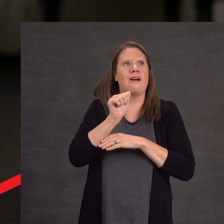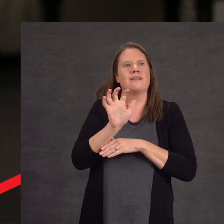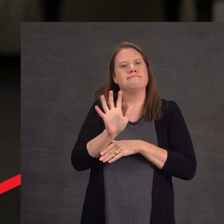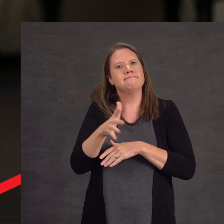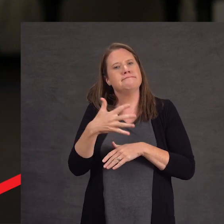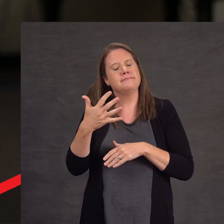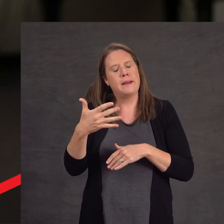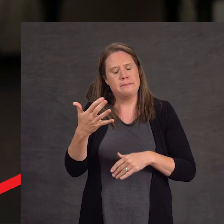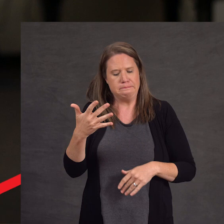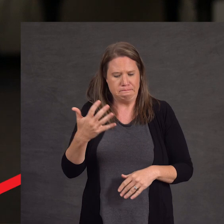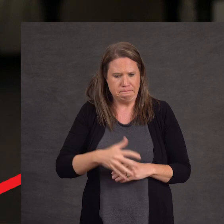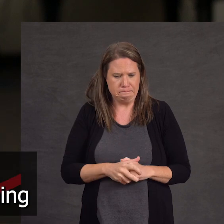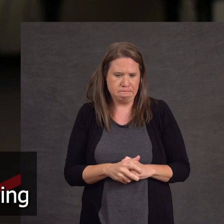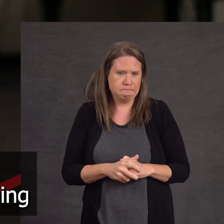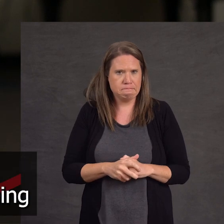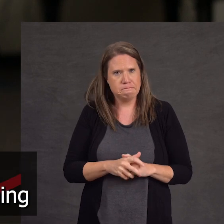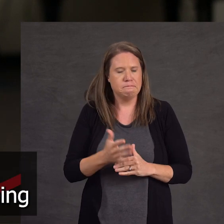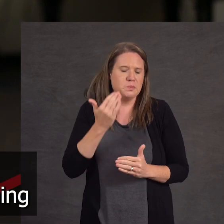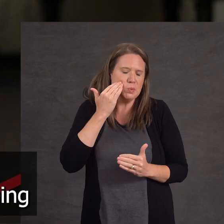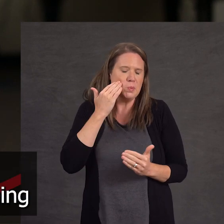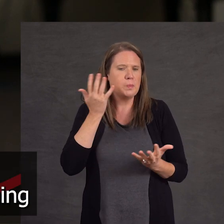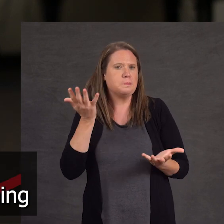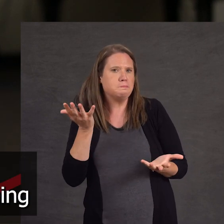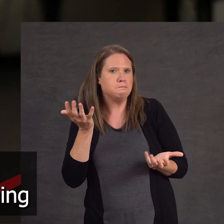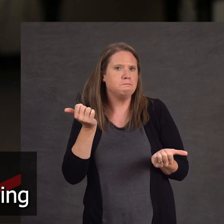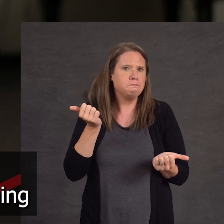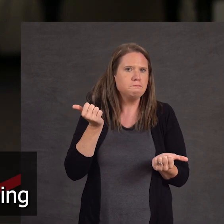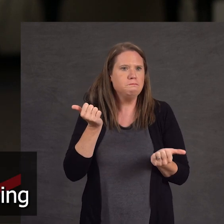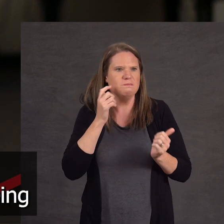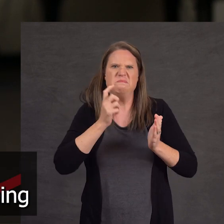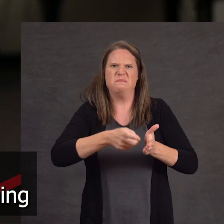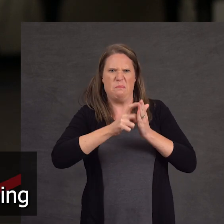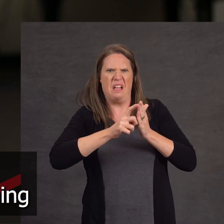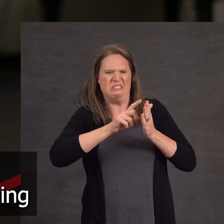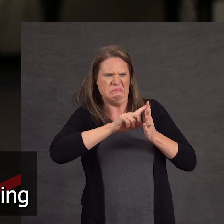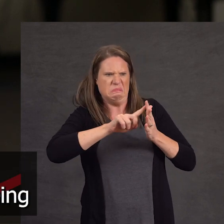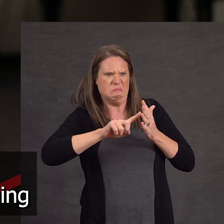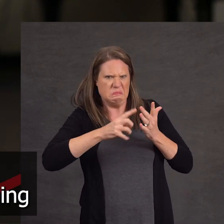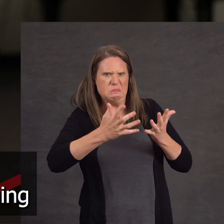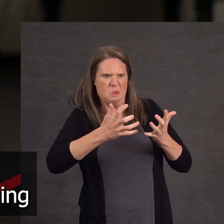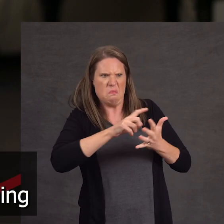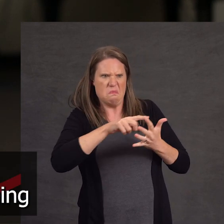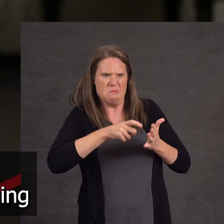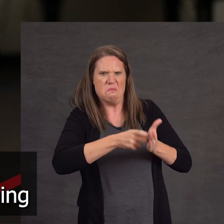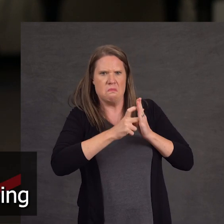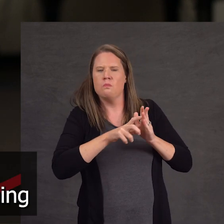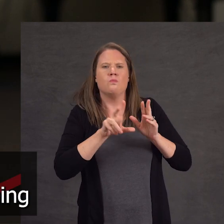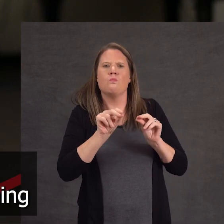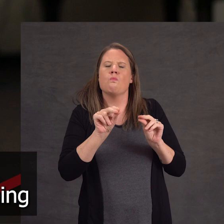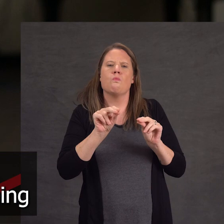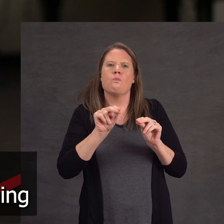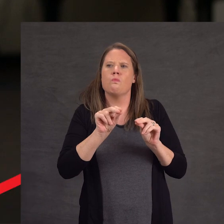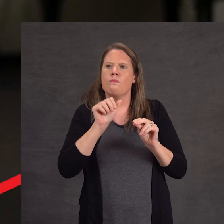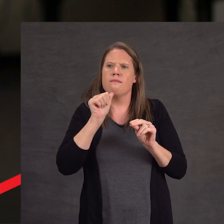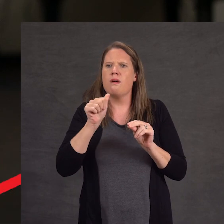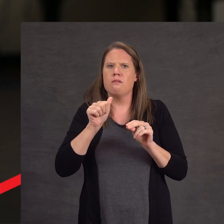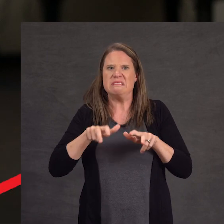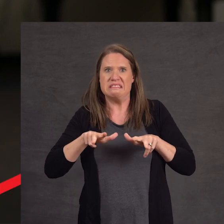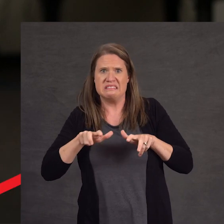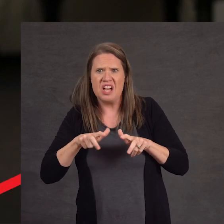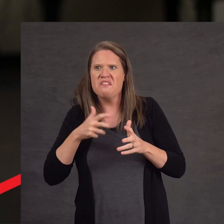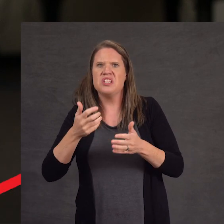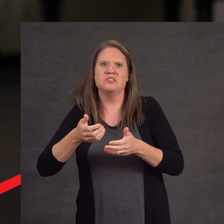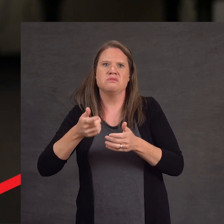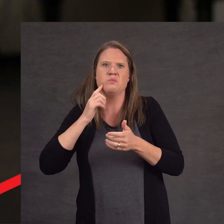you know demanding and without being in a